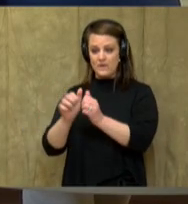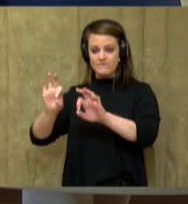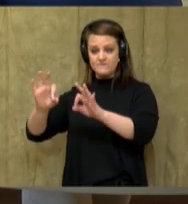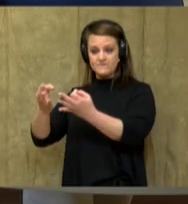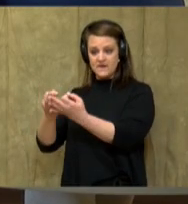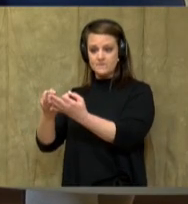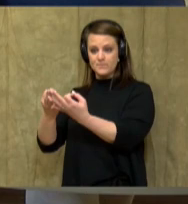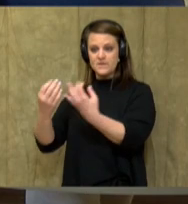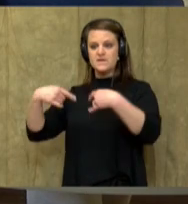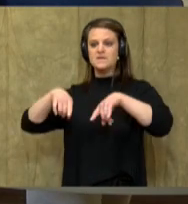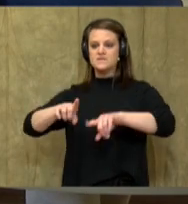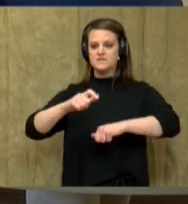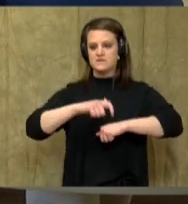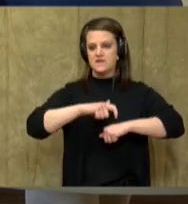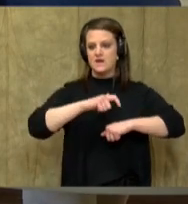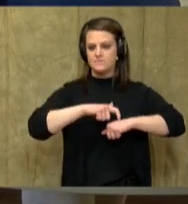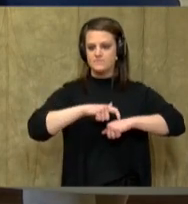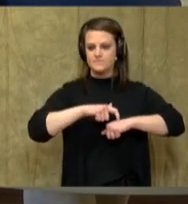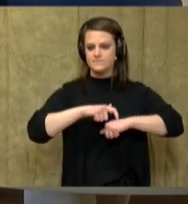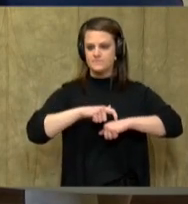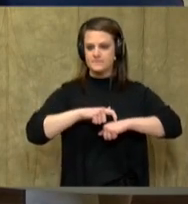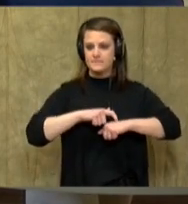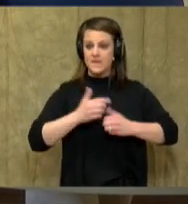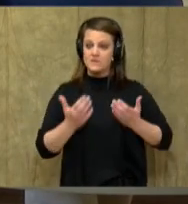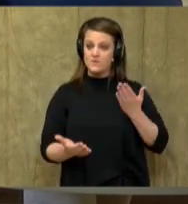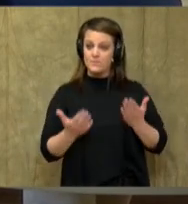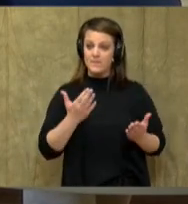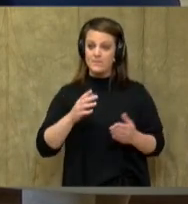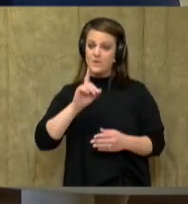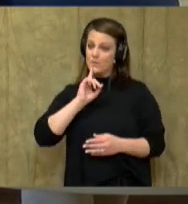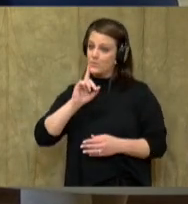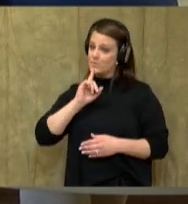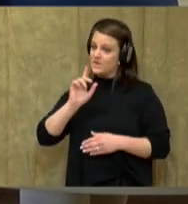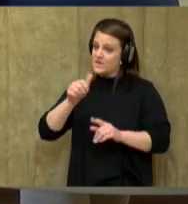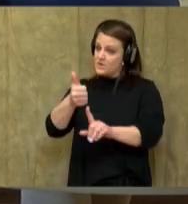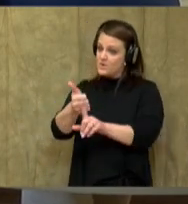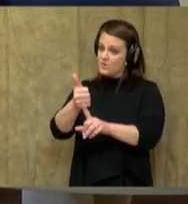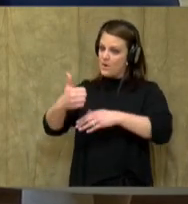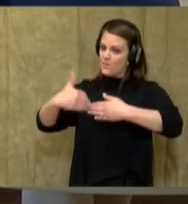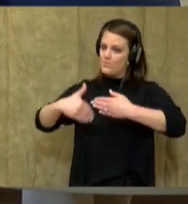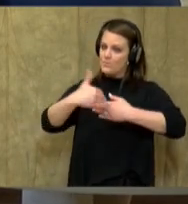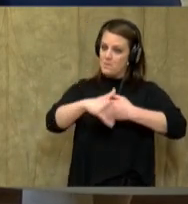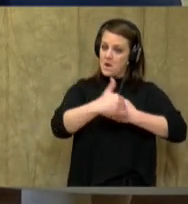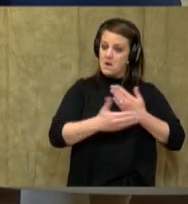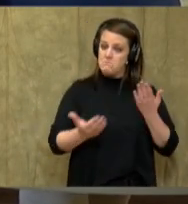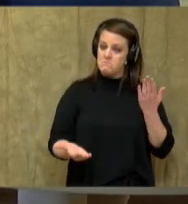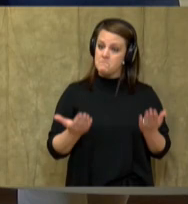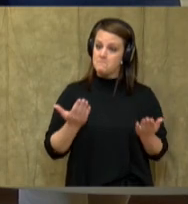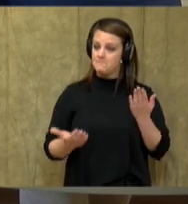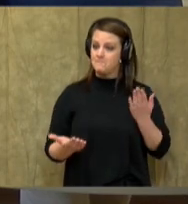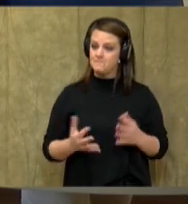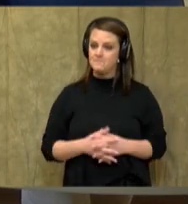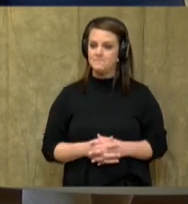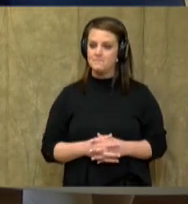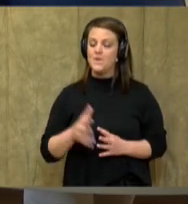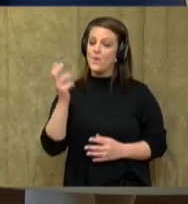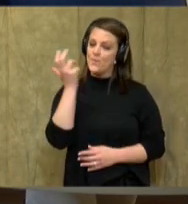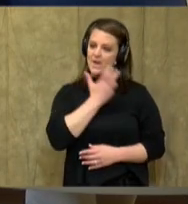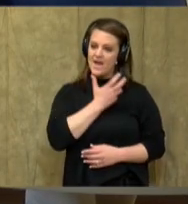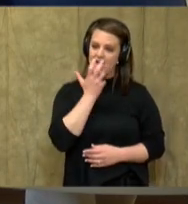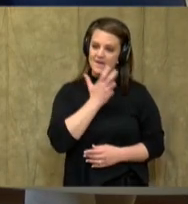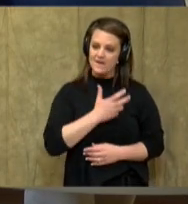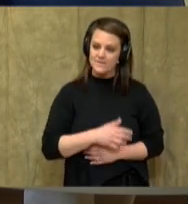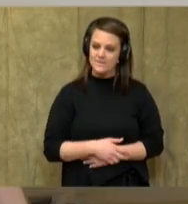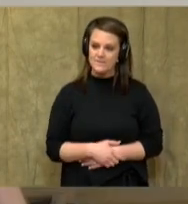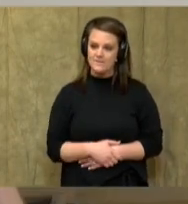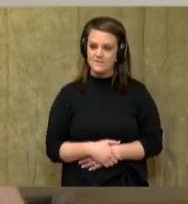during these times as well. You may be actually making your own bread too. Wow. Now,